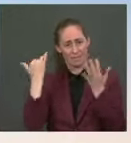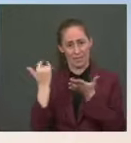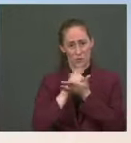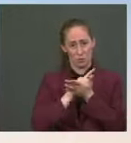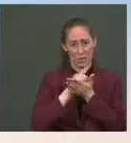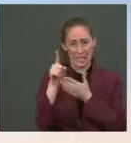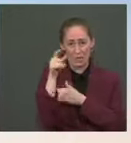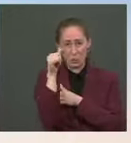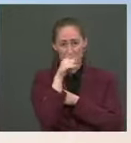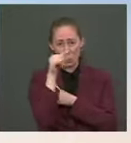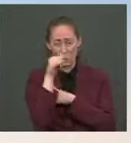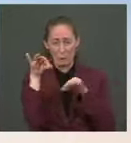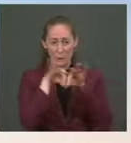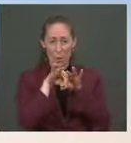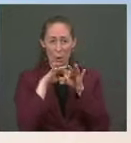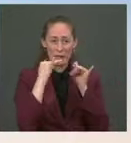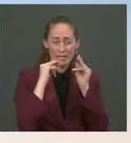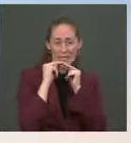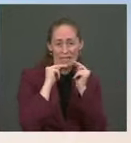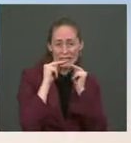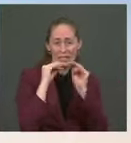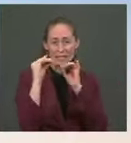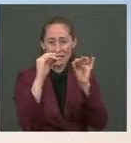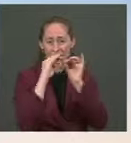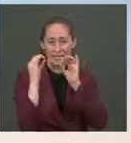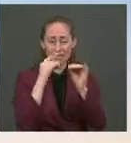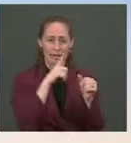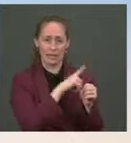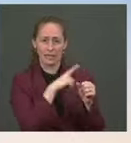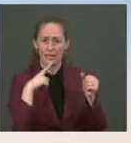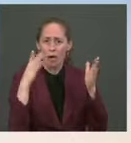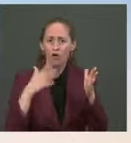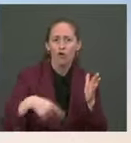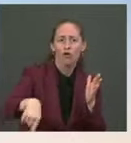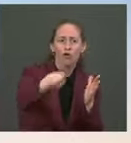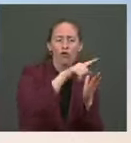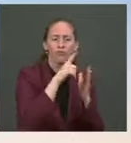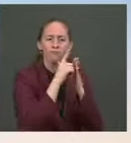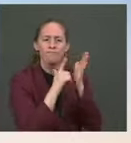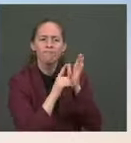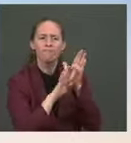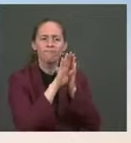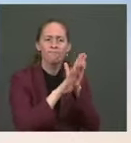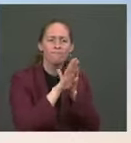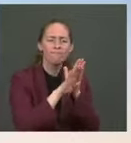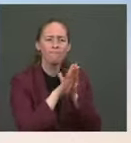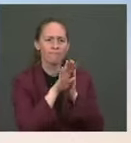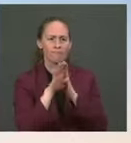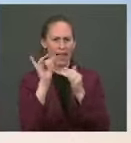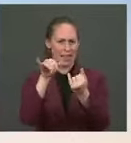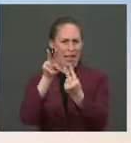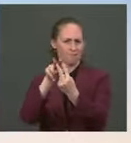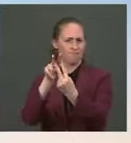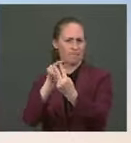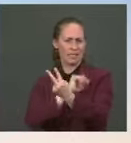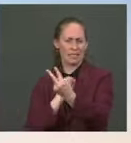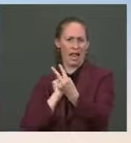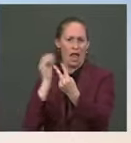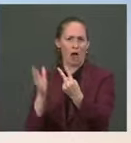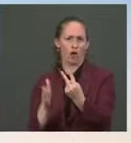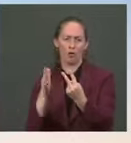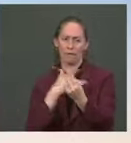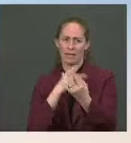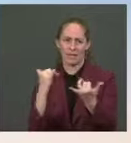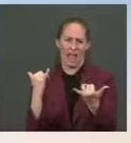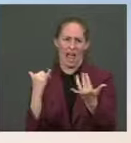negotiating and having discussions with legislators, specifically a couple of members of the Senate, that his time would be best spent here in Washington,